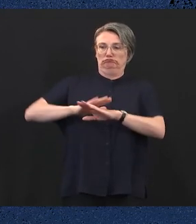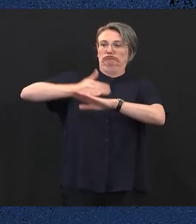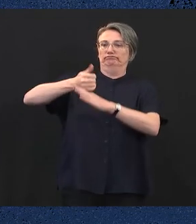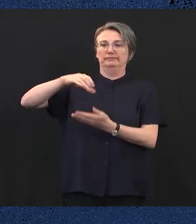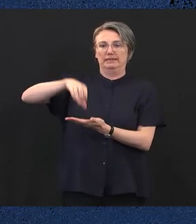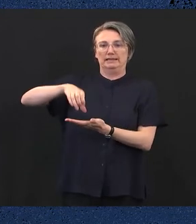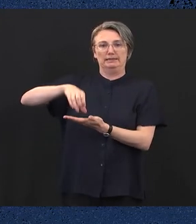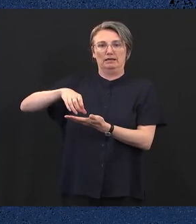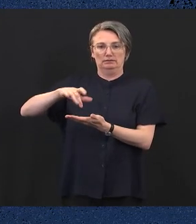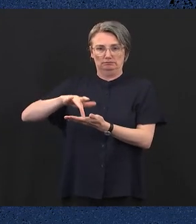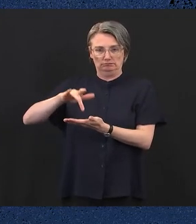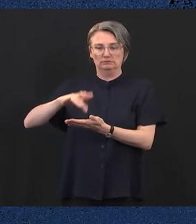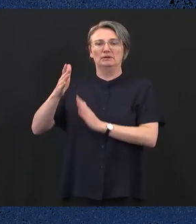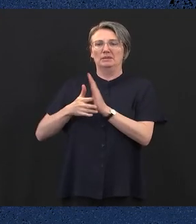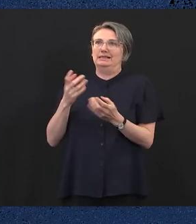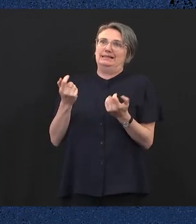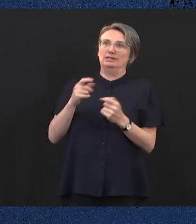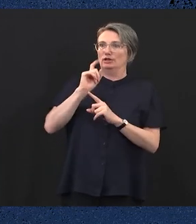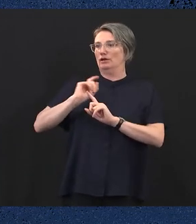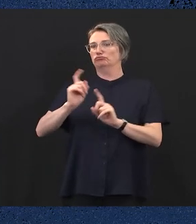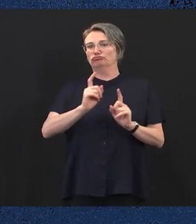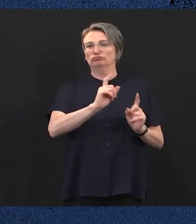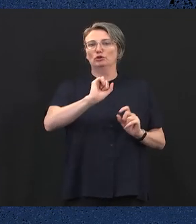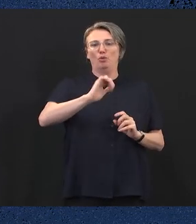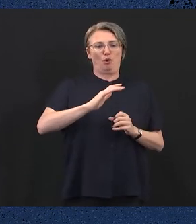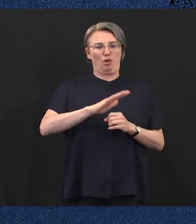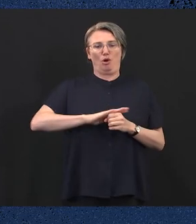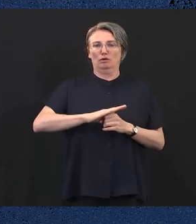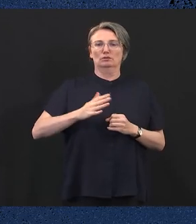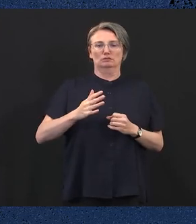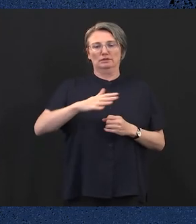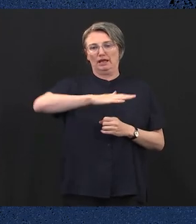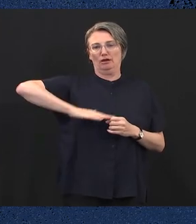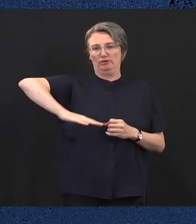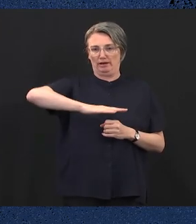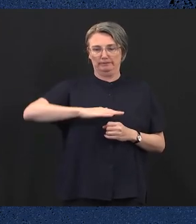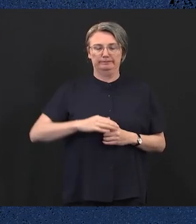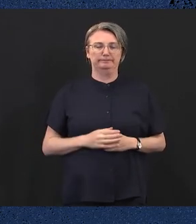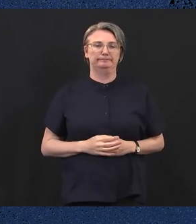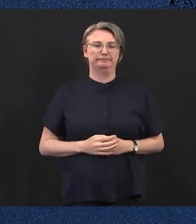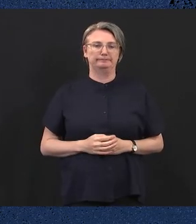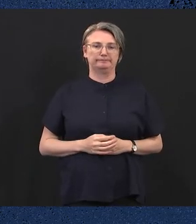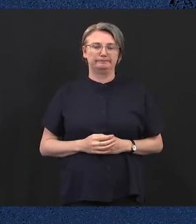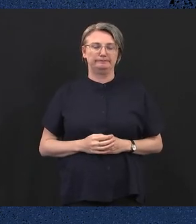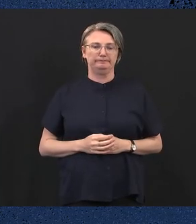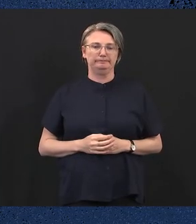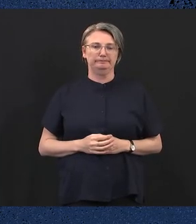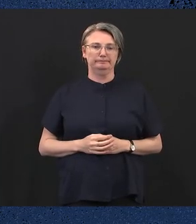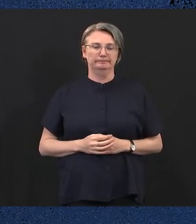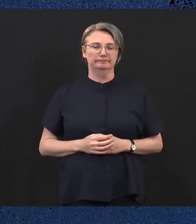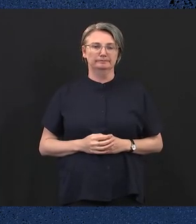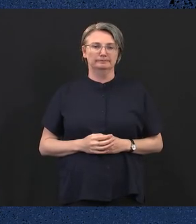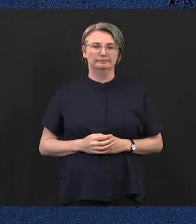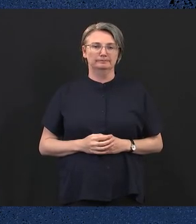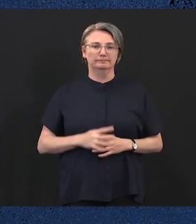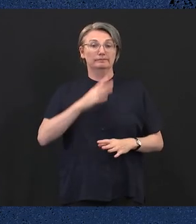to find a place, ensuring that families will have more choice in finding a kinder closer to home. The government will